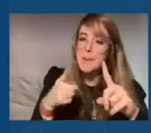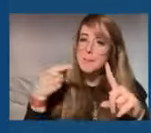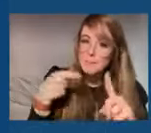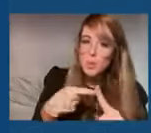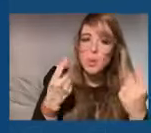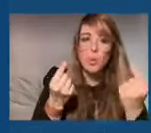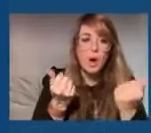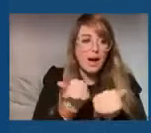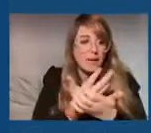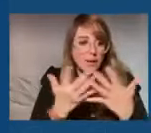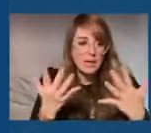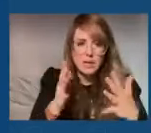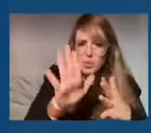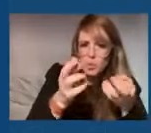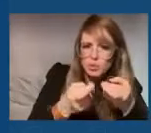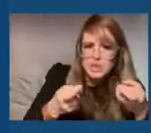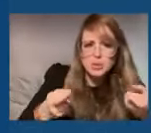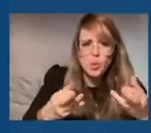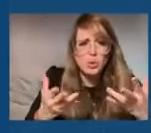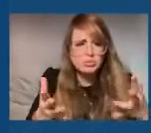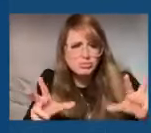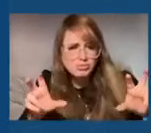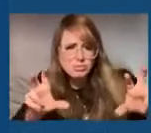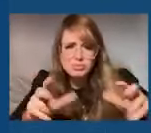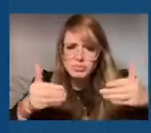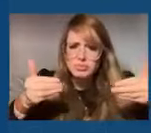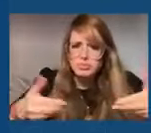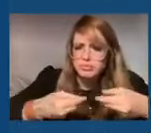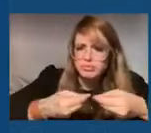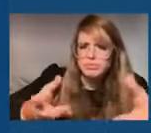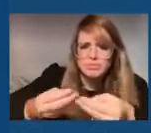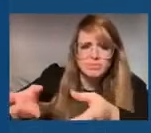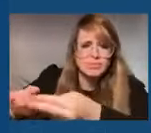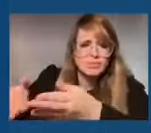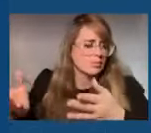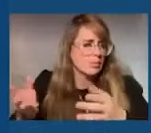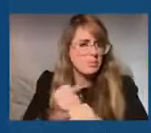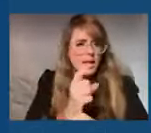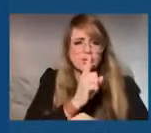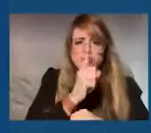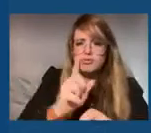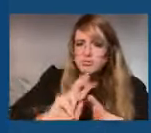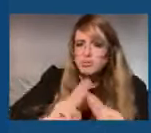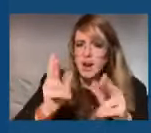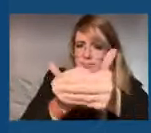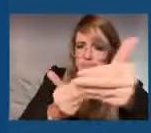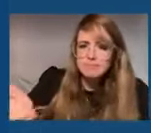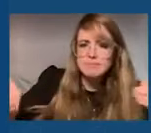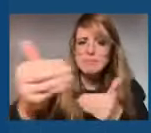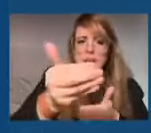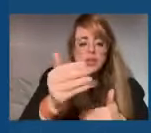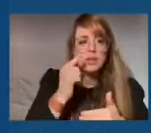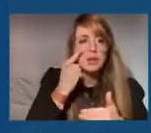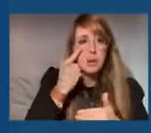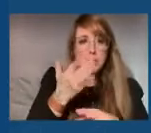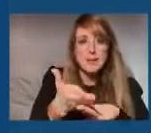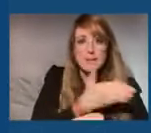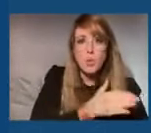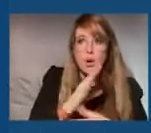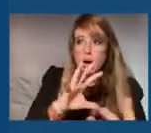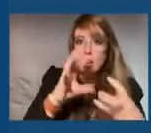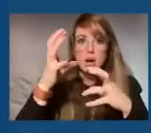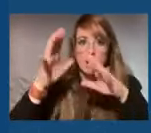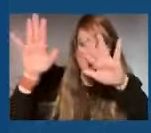everything, all your resources, getting them on the ground before you end up in a difficult situation. We're already bringing individuals from Long Island up.